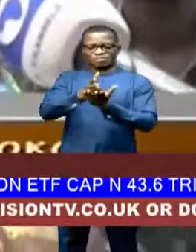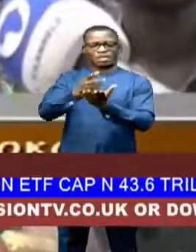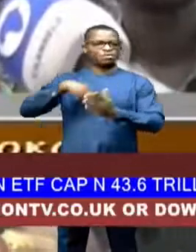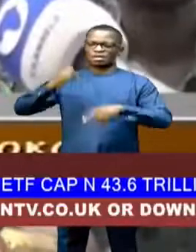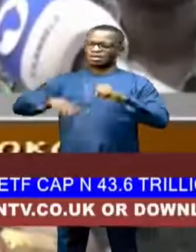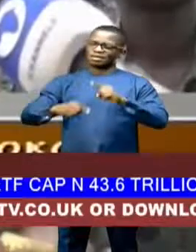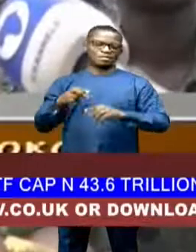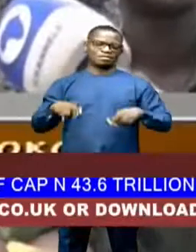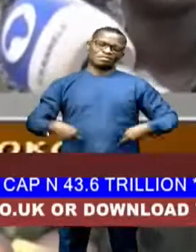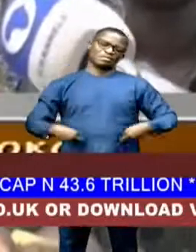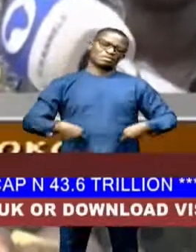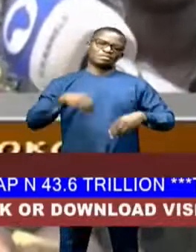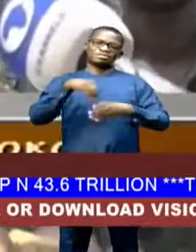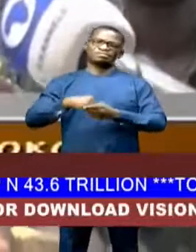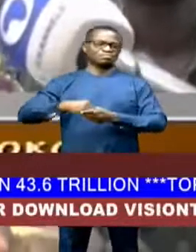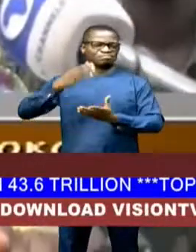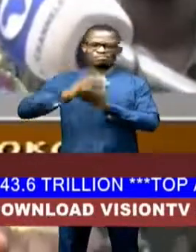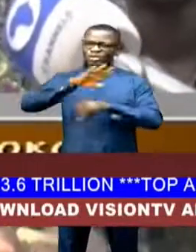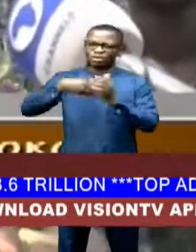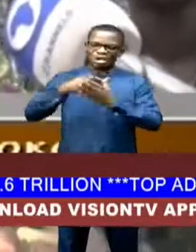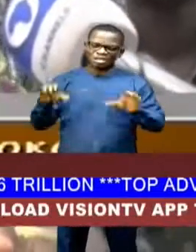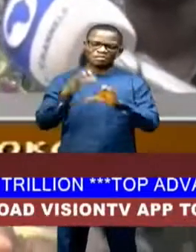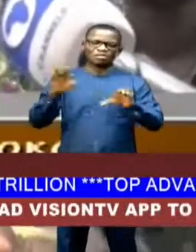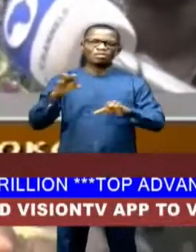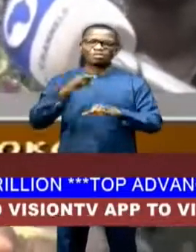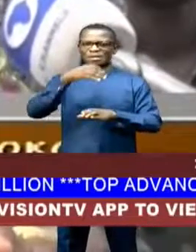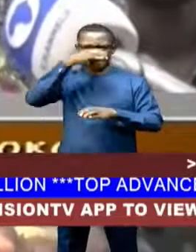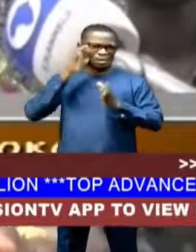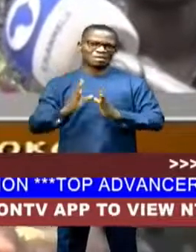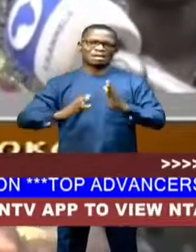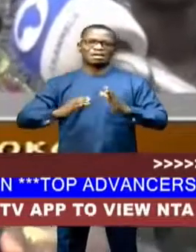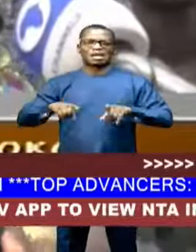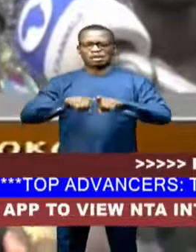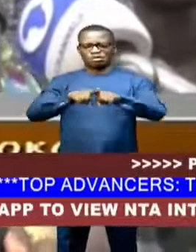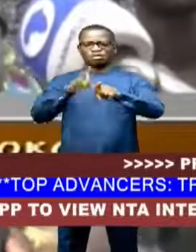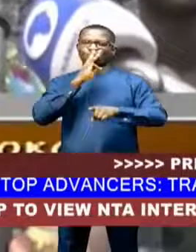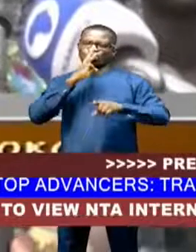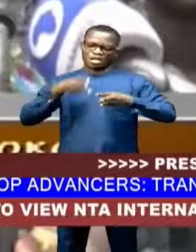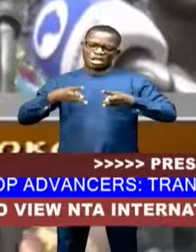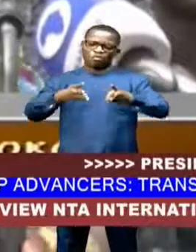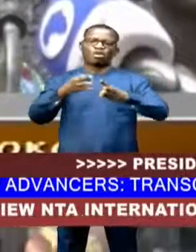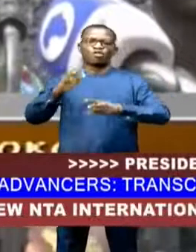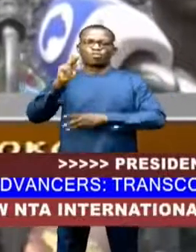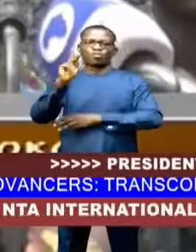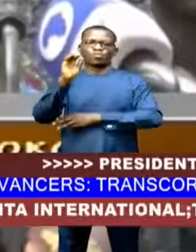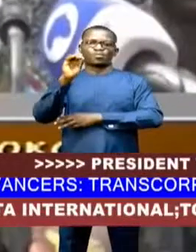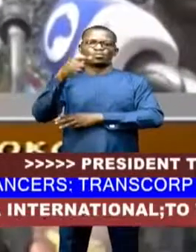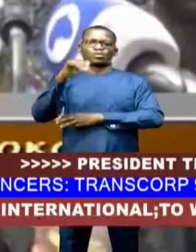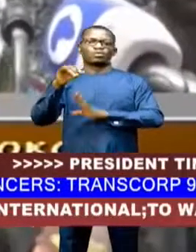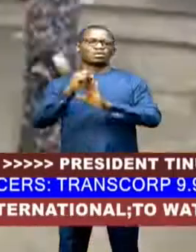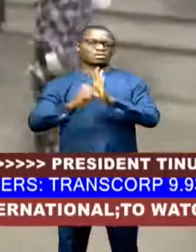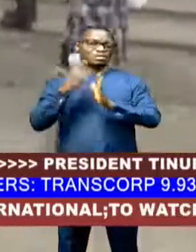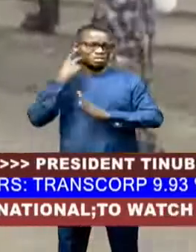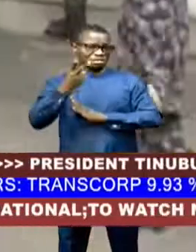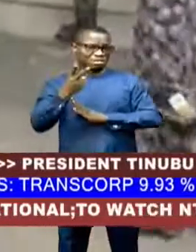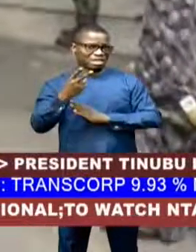Incubbing activities of miscreants along the waterways of Kogi State. You can see that they access this place through the waterways.